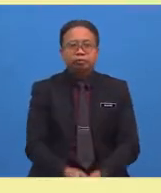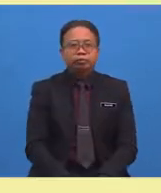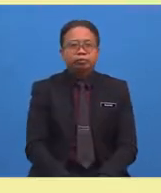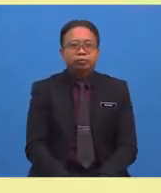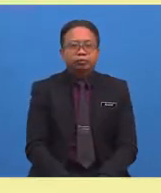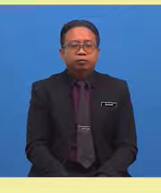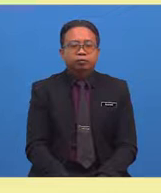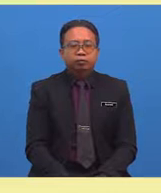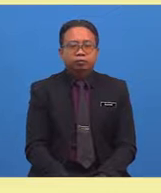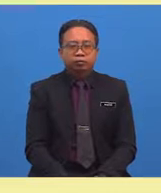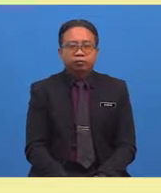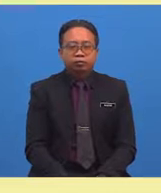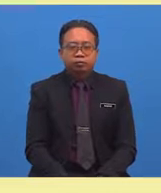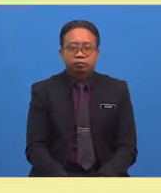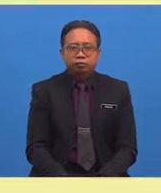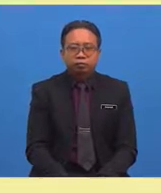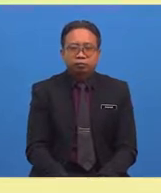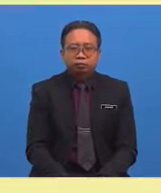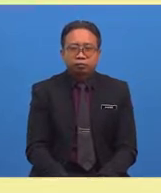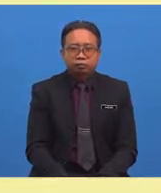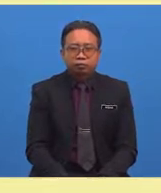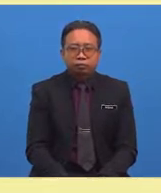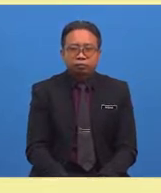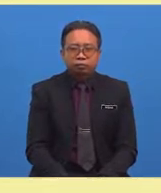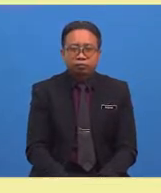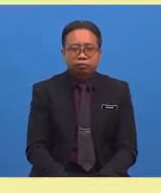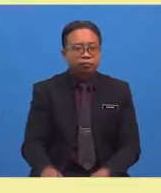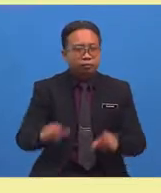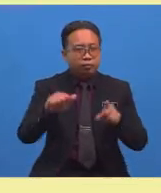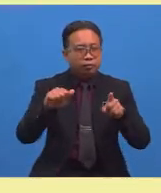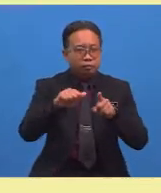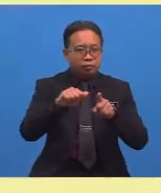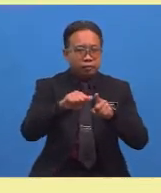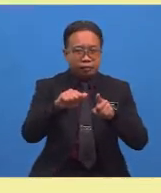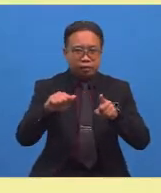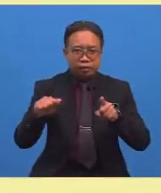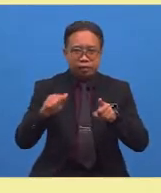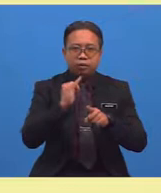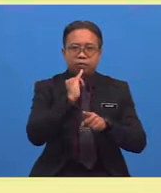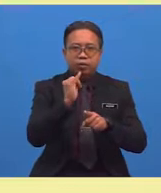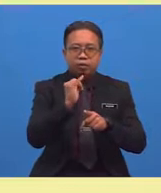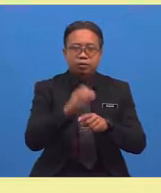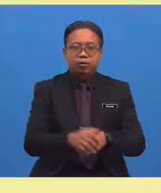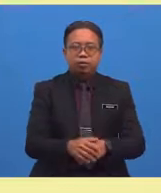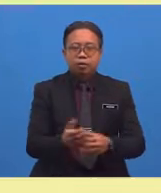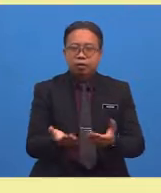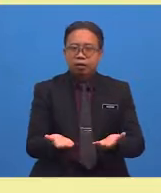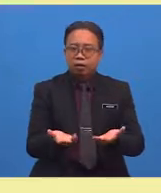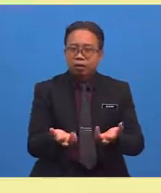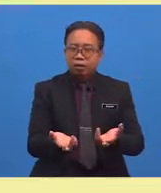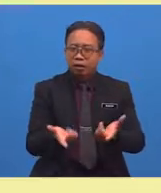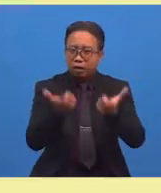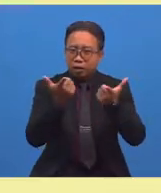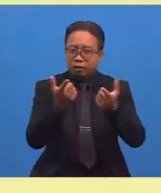Aha, there it is. The antonym for heavy is light. Cross the word